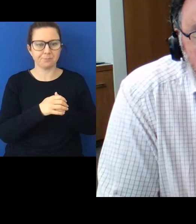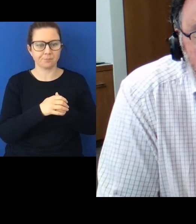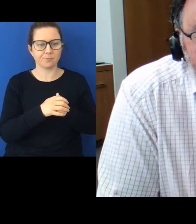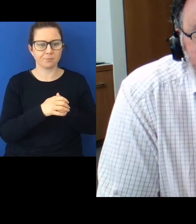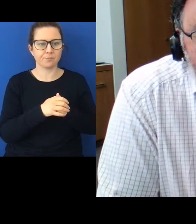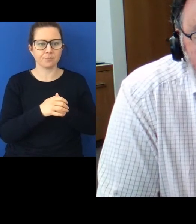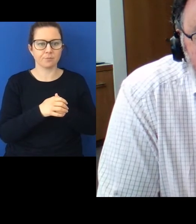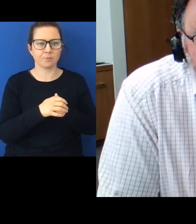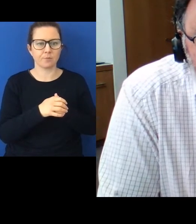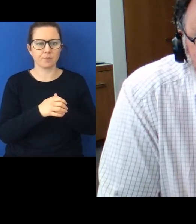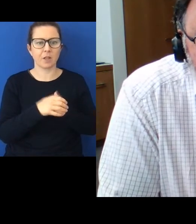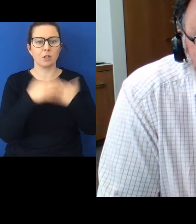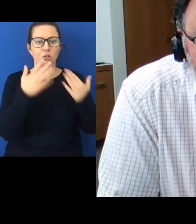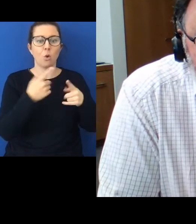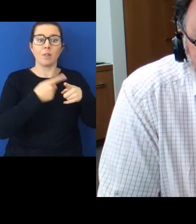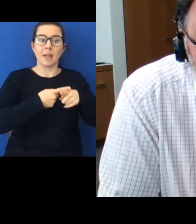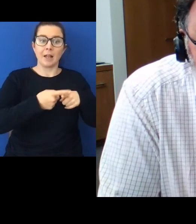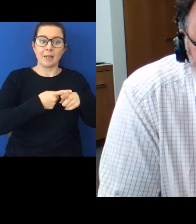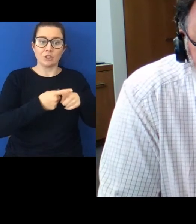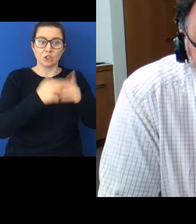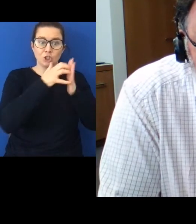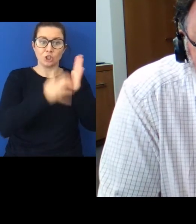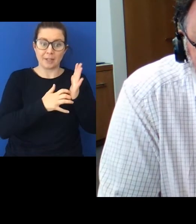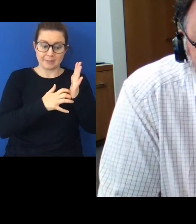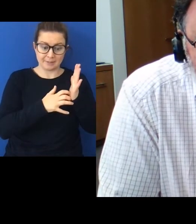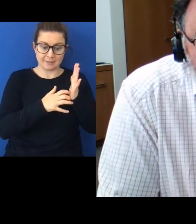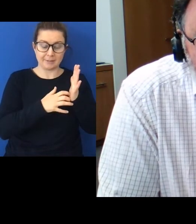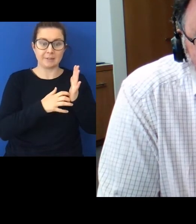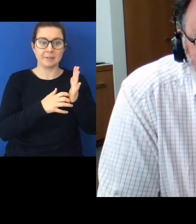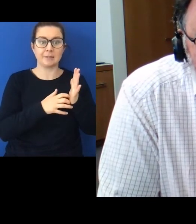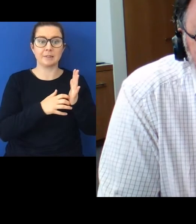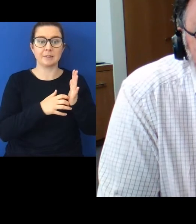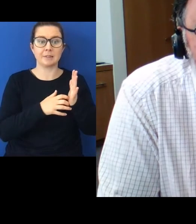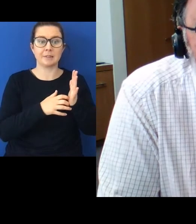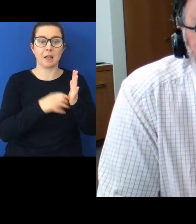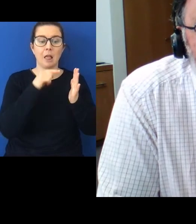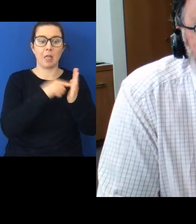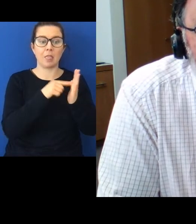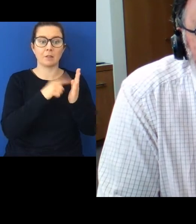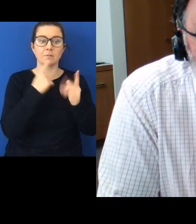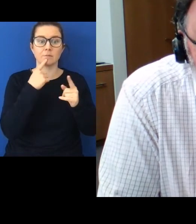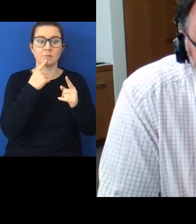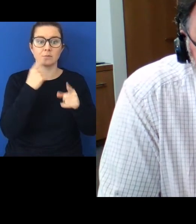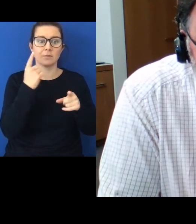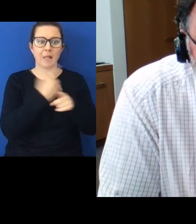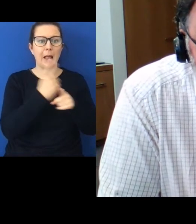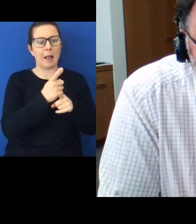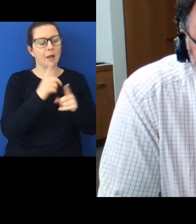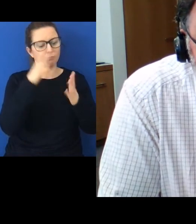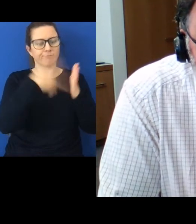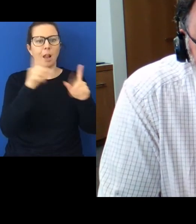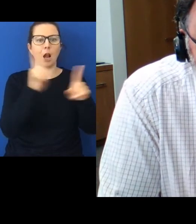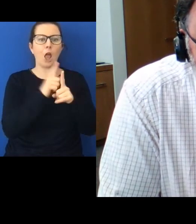So, the English text of the Treaty reads like a lawyer wrote it.